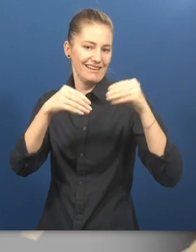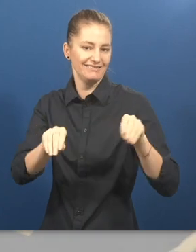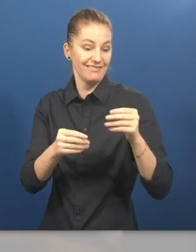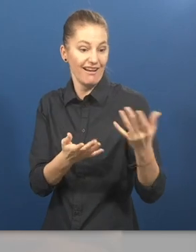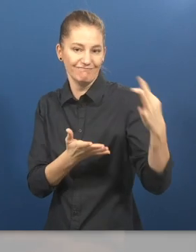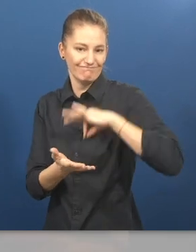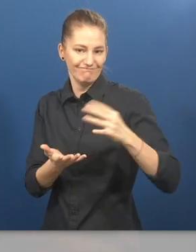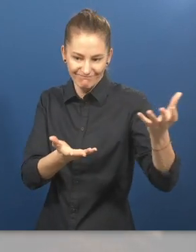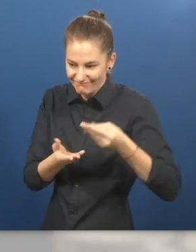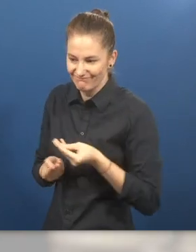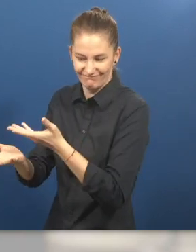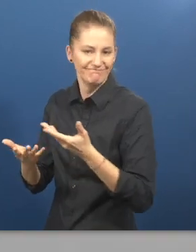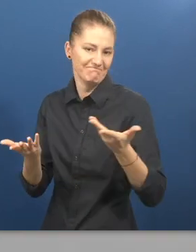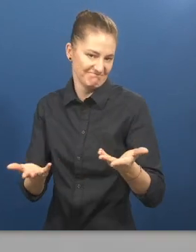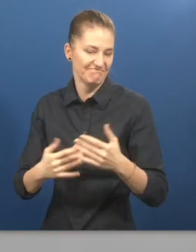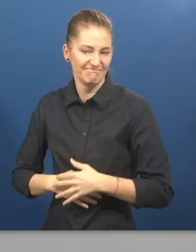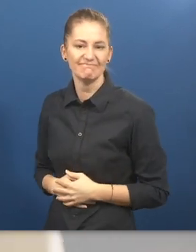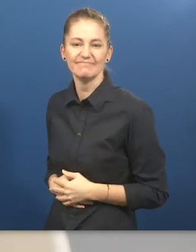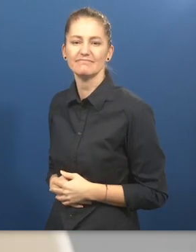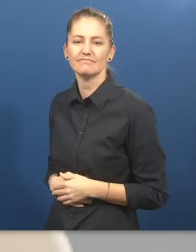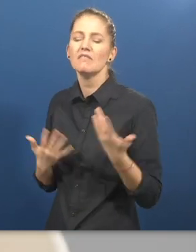What is next for I Love Coffee?